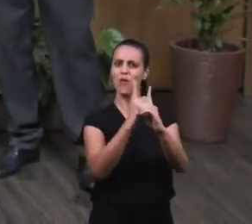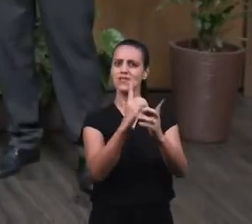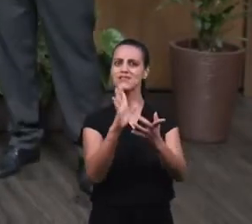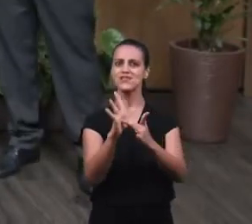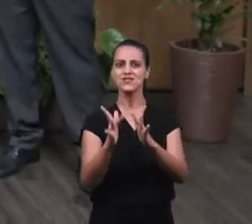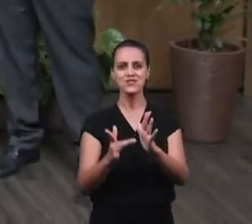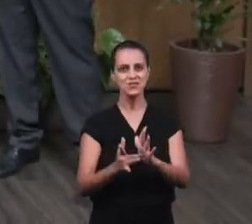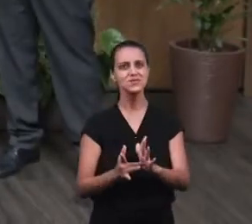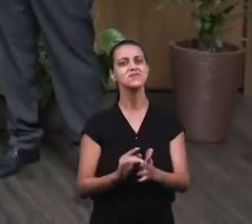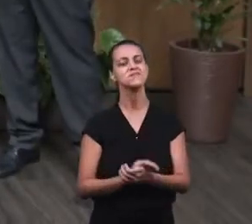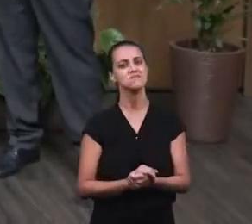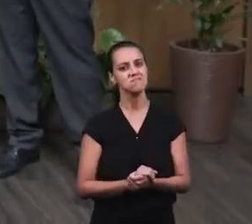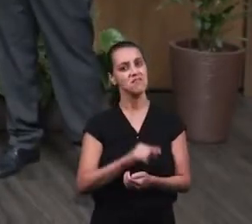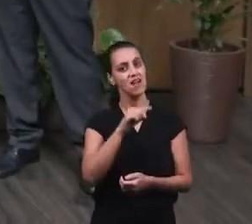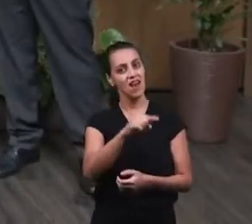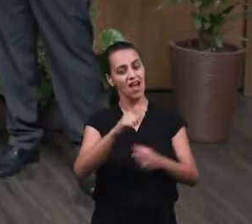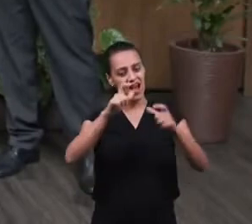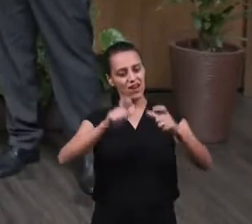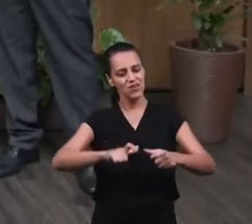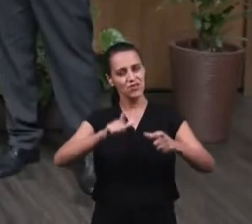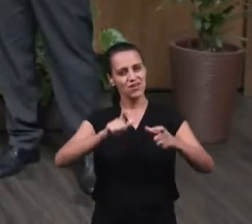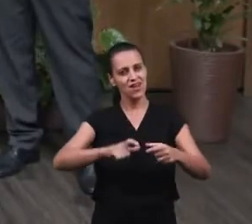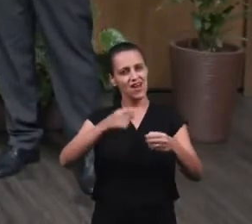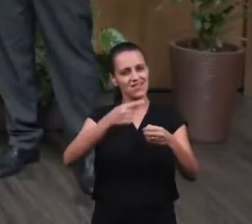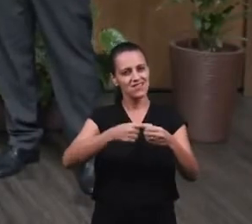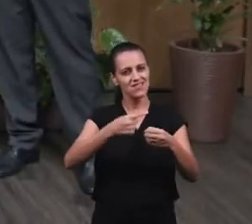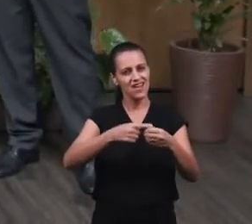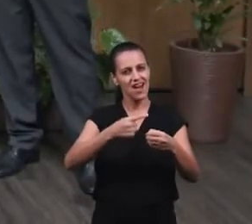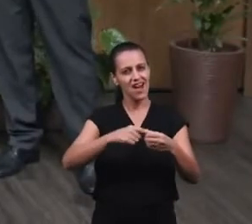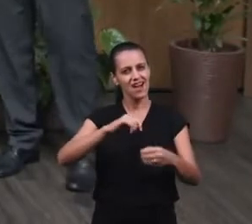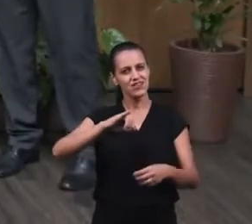And we're going to see that it took place in the city of Jericho.